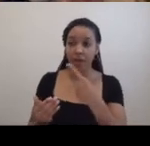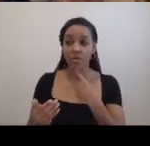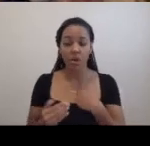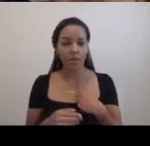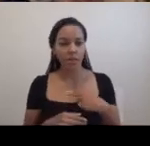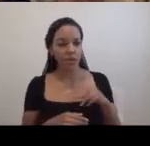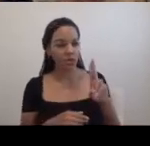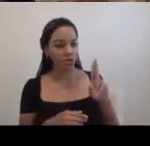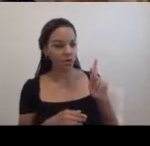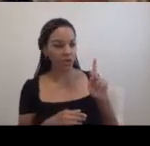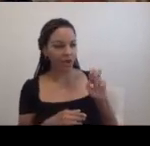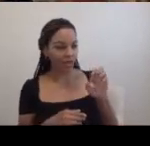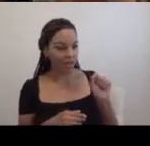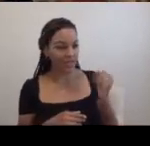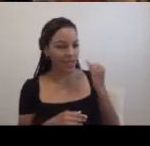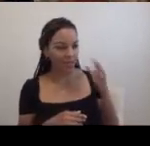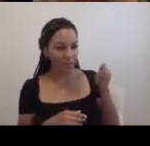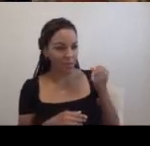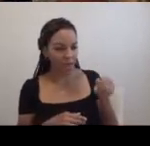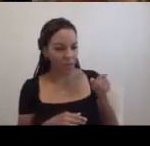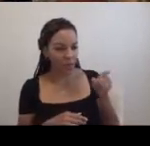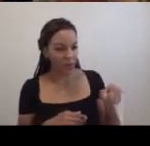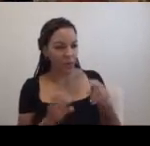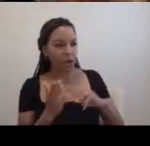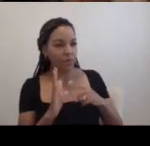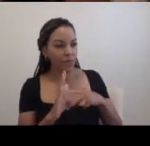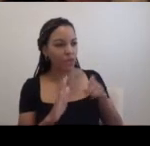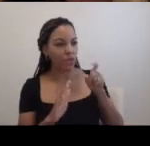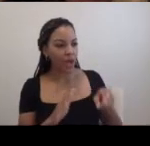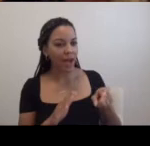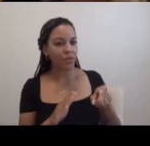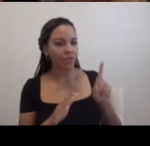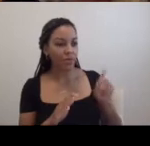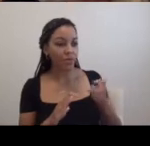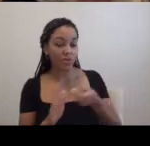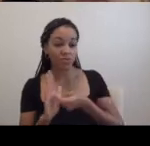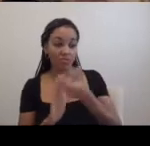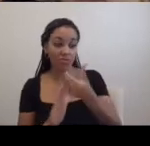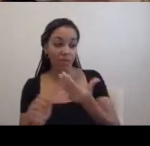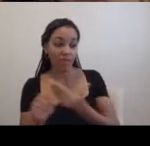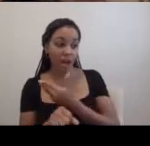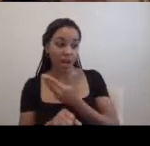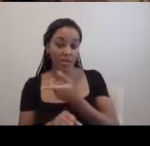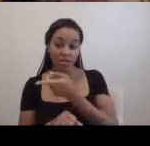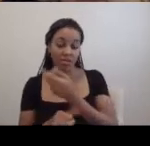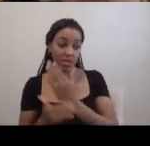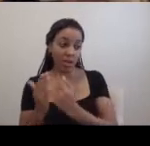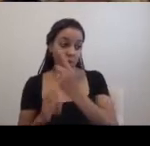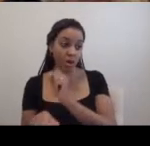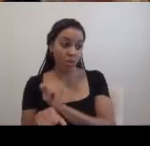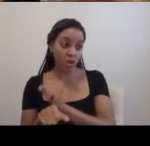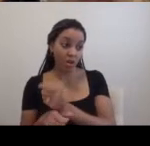Euclees, if we pay you, we'd have to cut a sweeper driver. You wouldn't want that, would you?